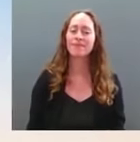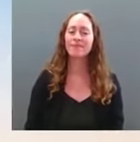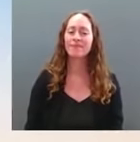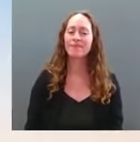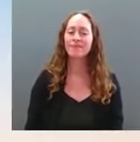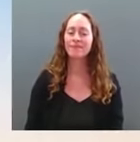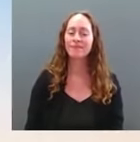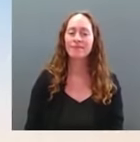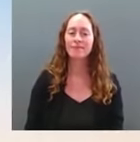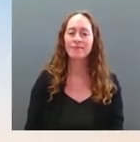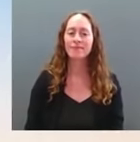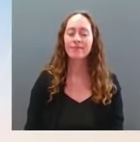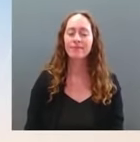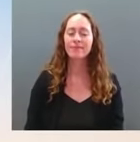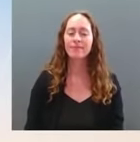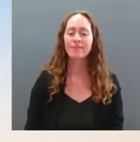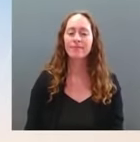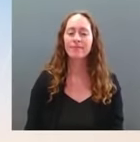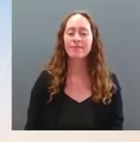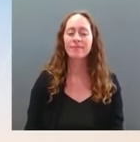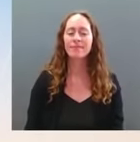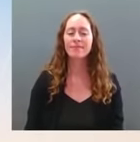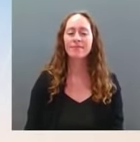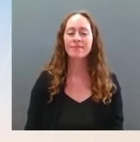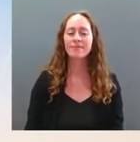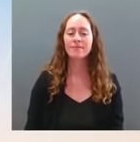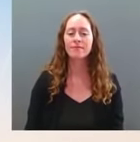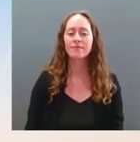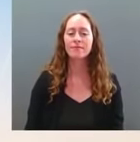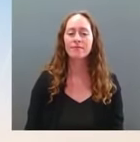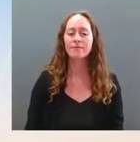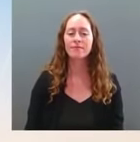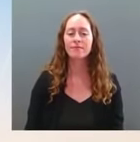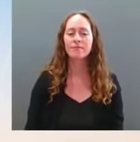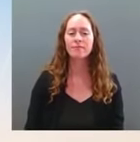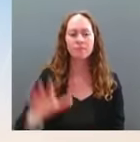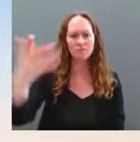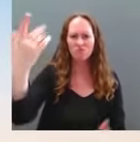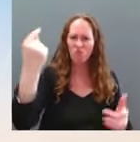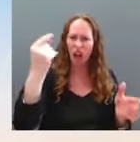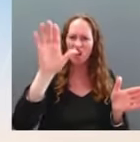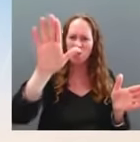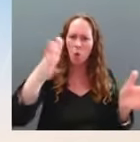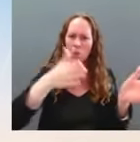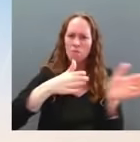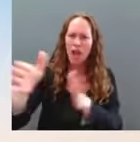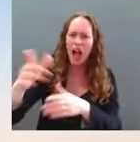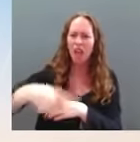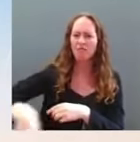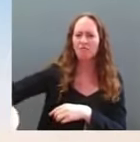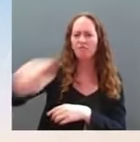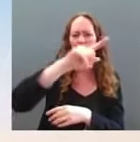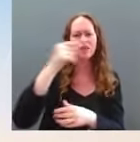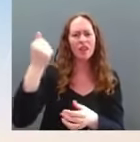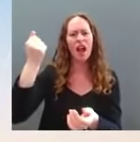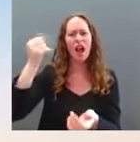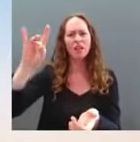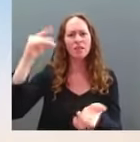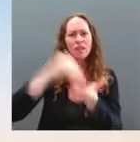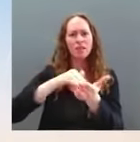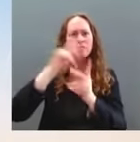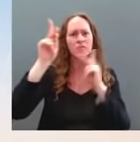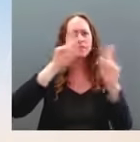to get jobs here? Is there something else that you want these 18,000 a day to be doing? Ms. I don't know where you're basing your